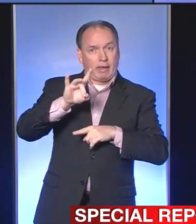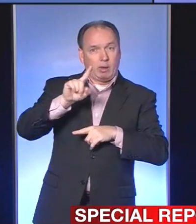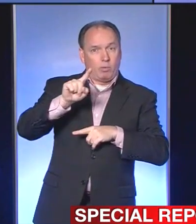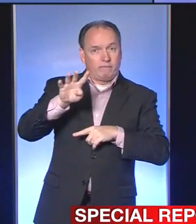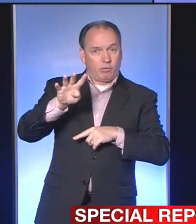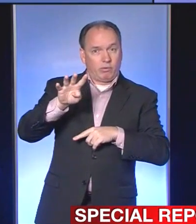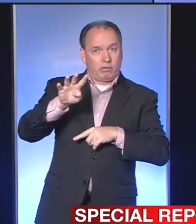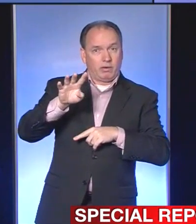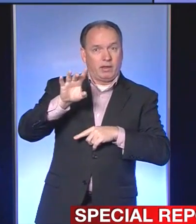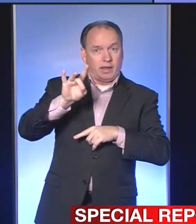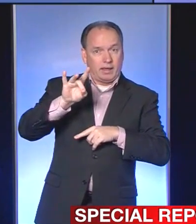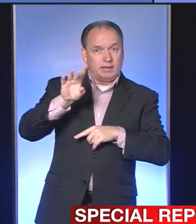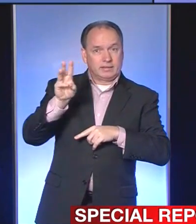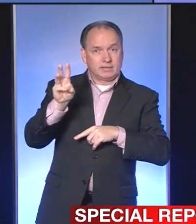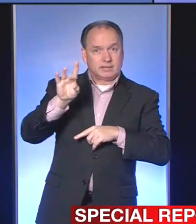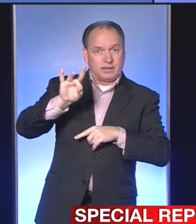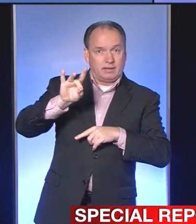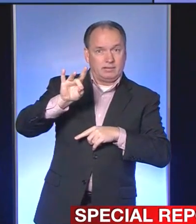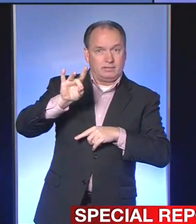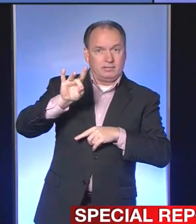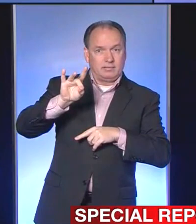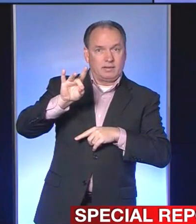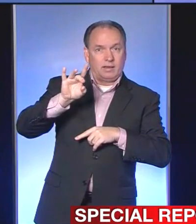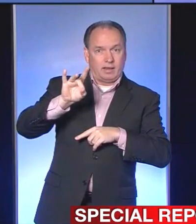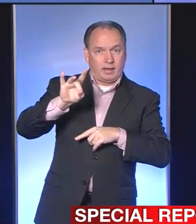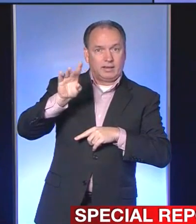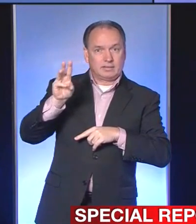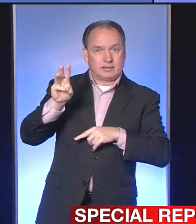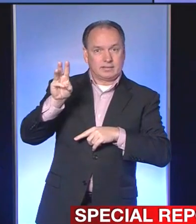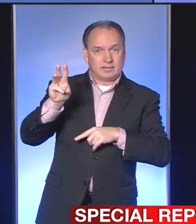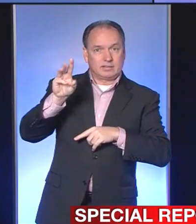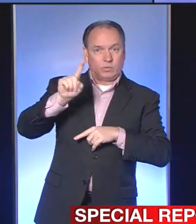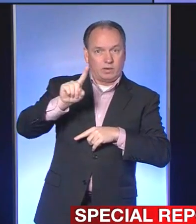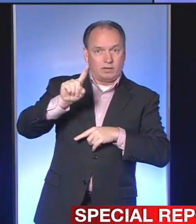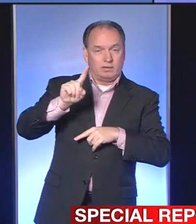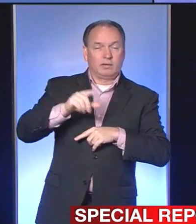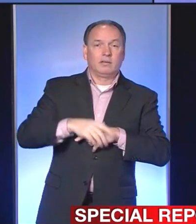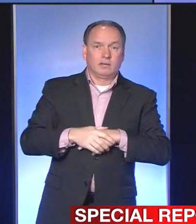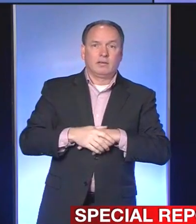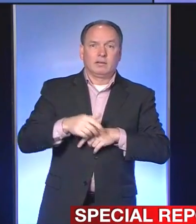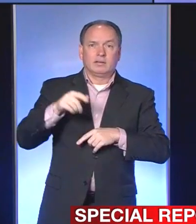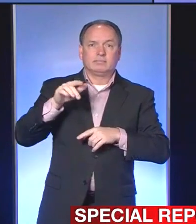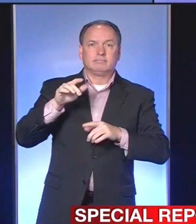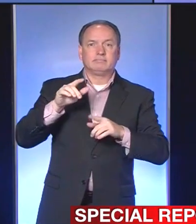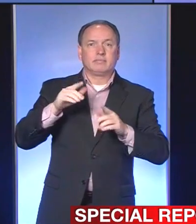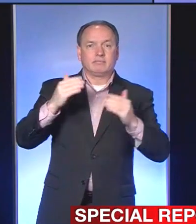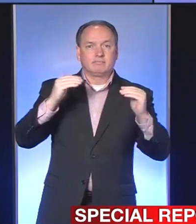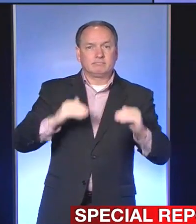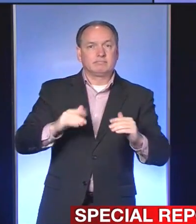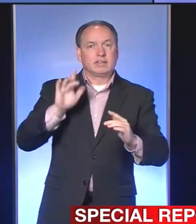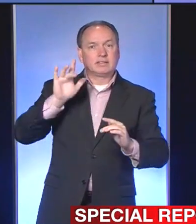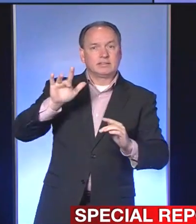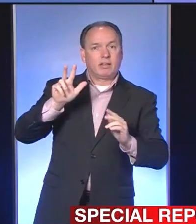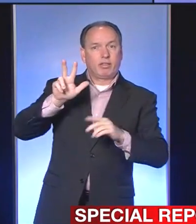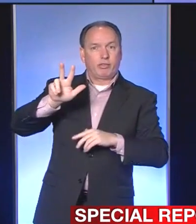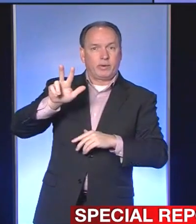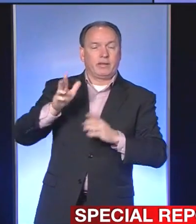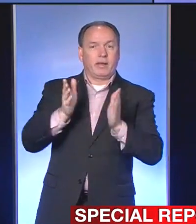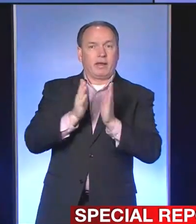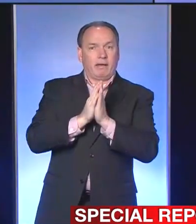-868-8661 and press 3 for our Ask a Nurse line.